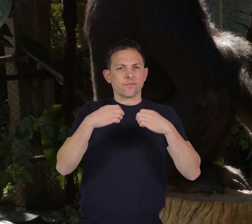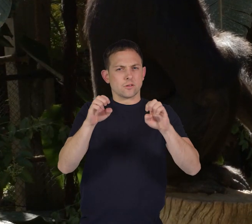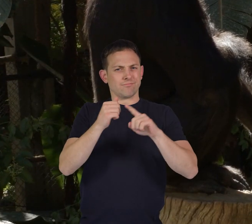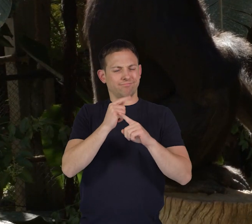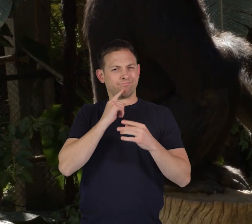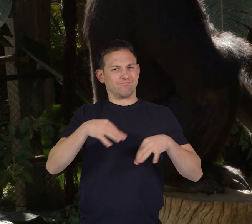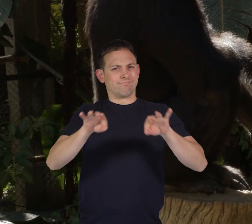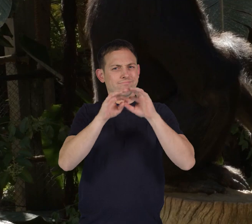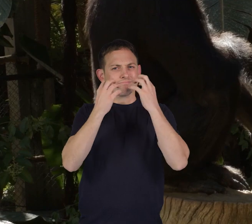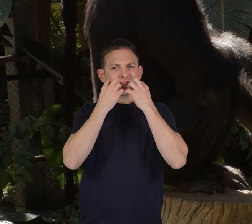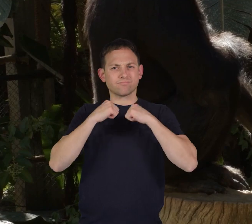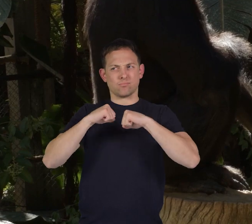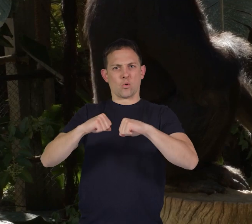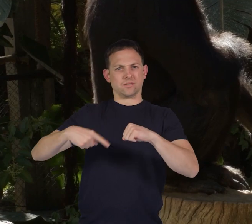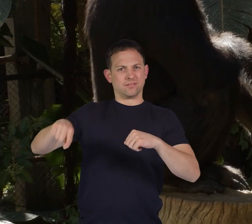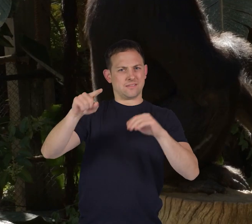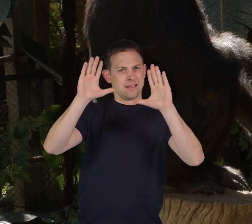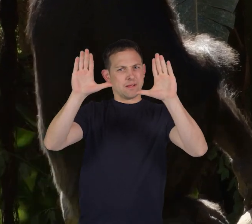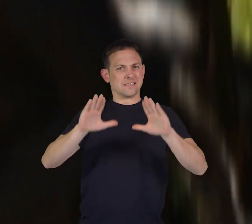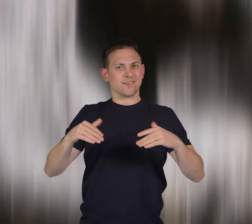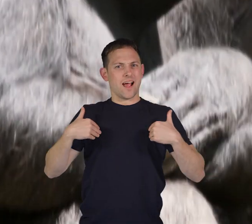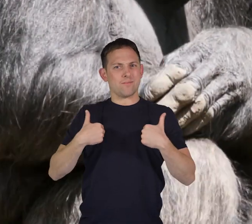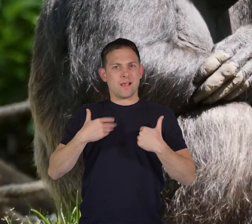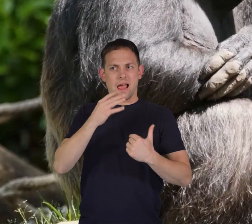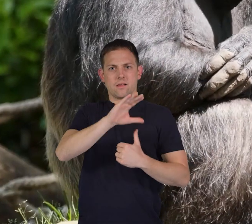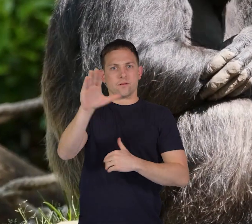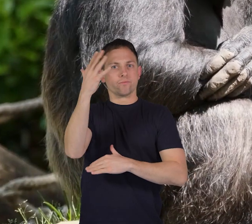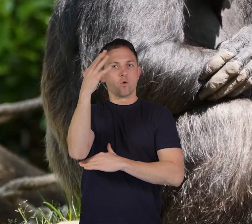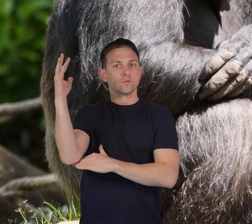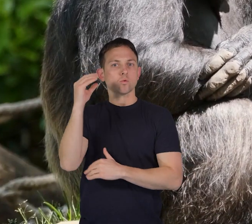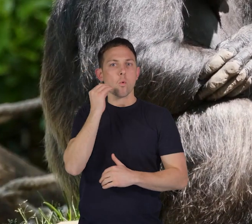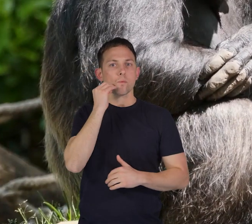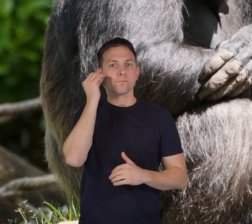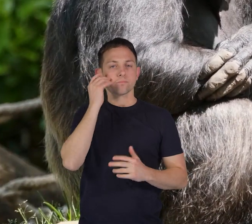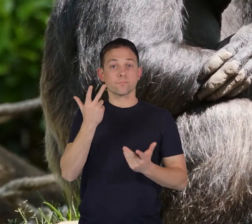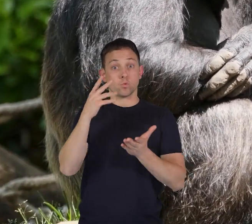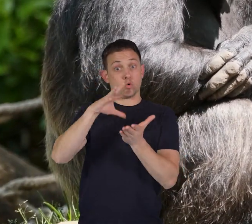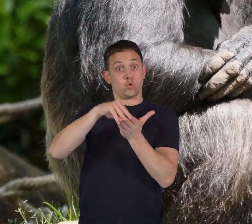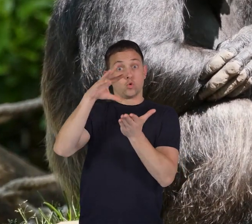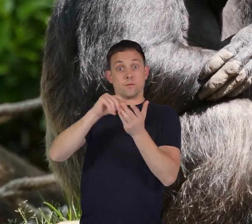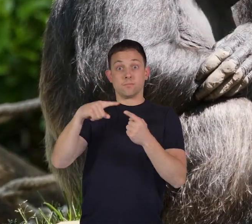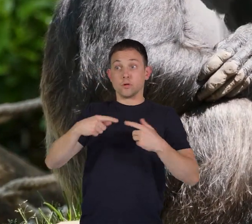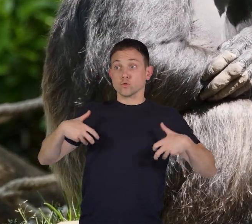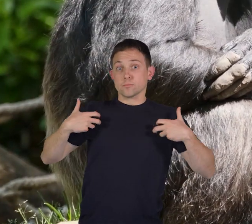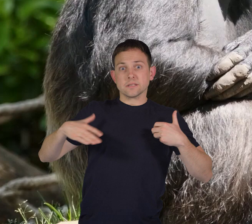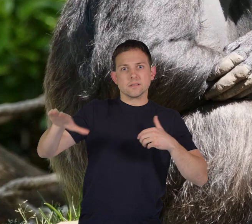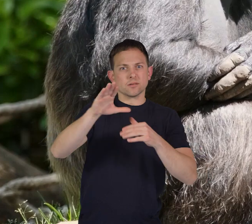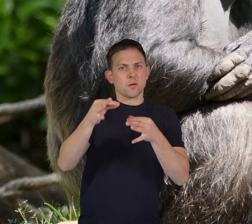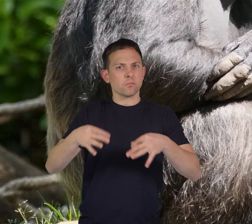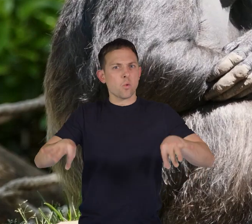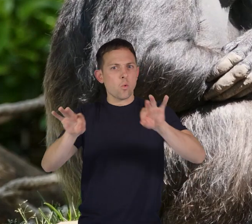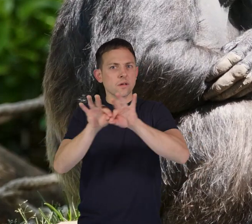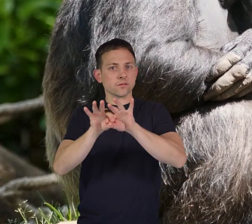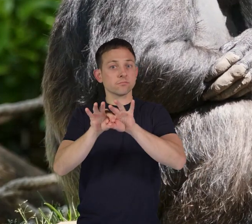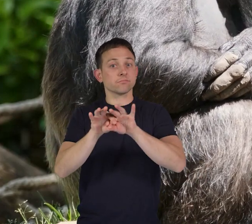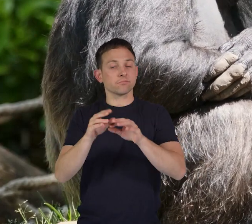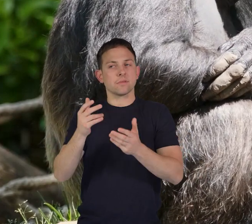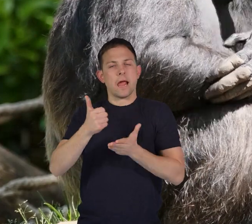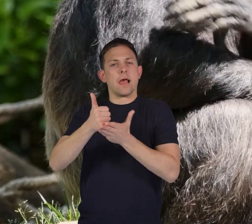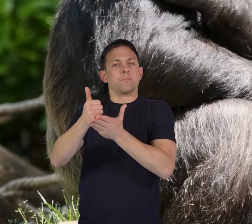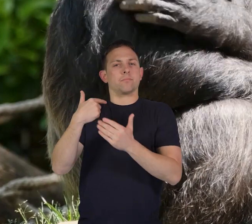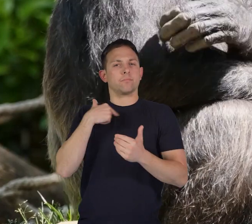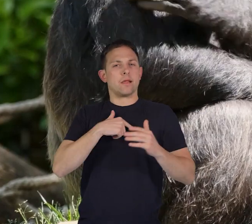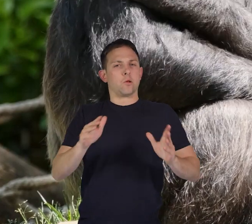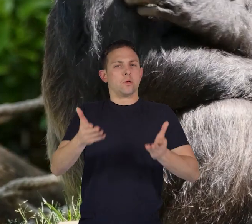these amazing animals and their forest homes by learning about chimpanzees and their importance we can help raise awareness